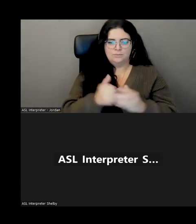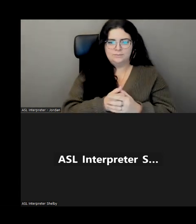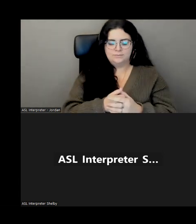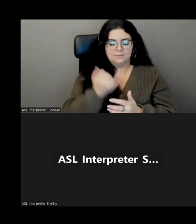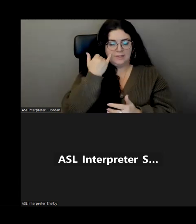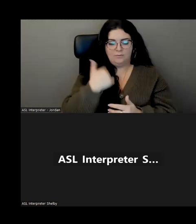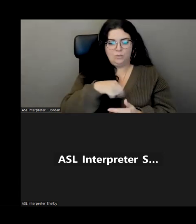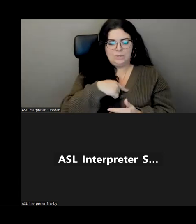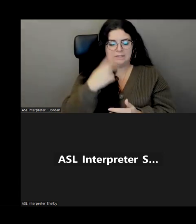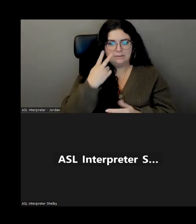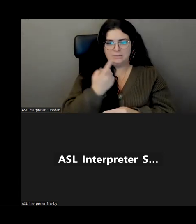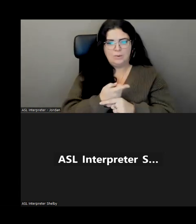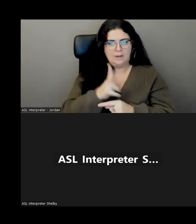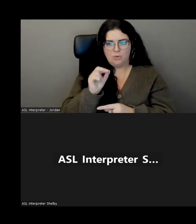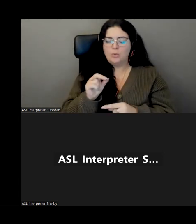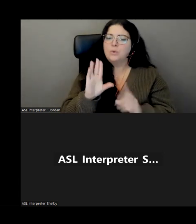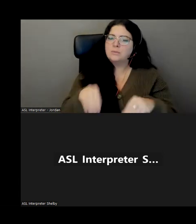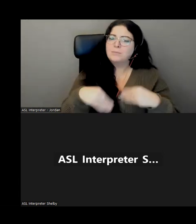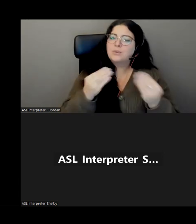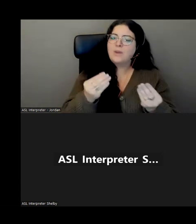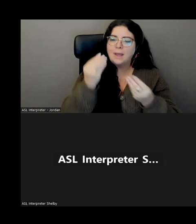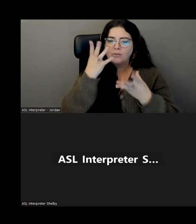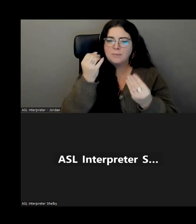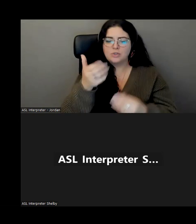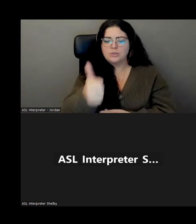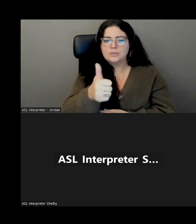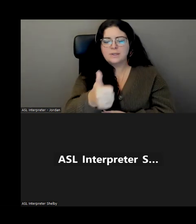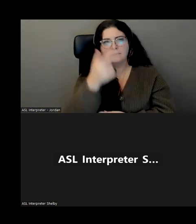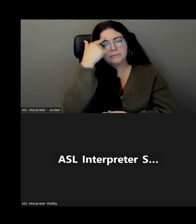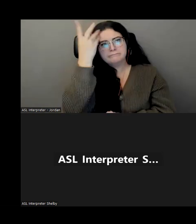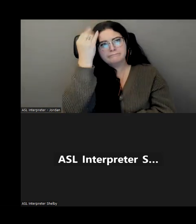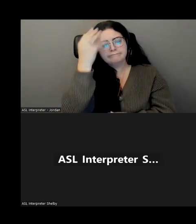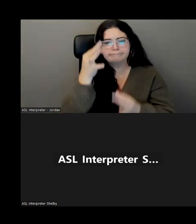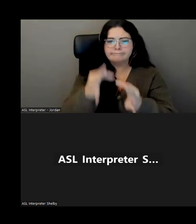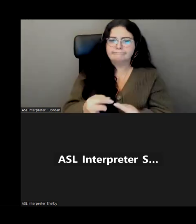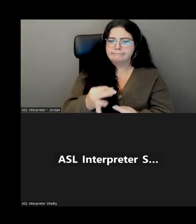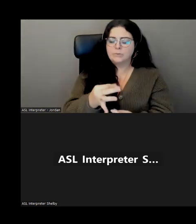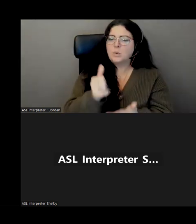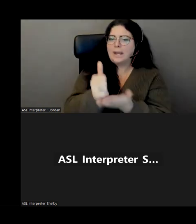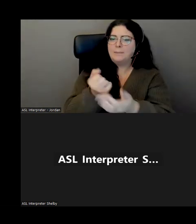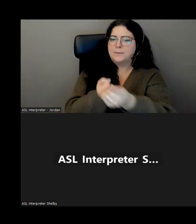as right. We're just providing people information in order to enrich and empower their lives.